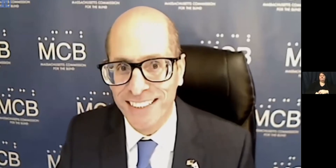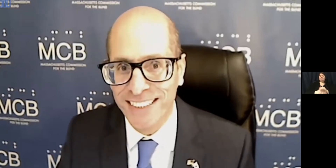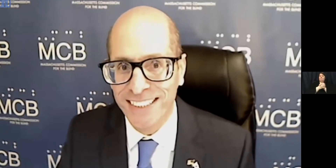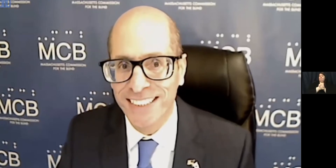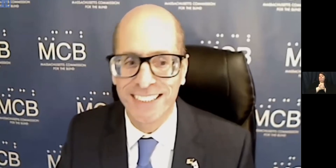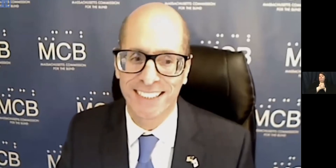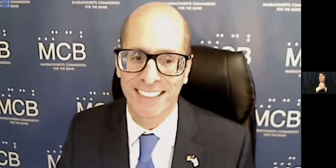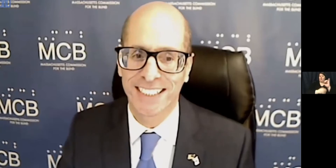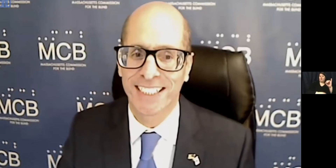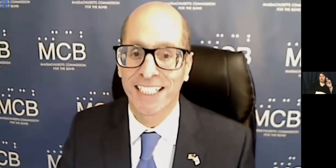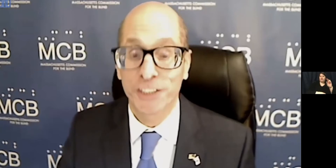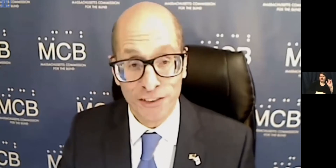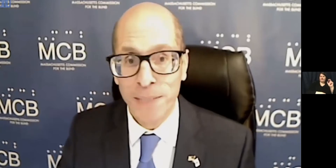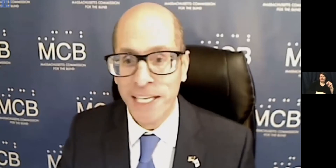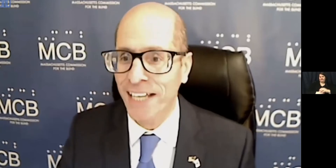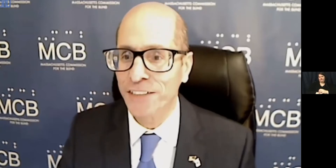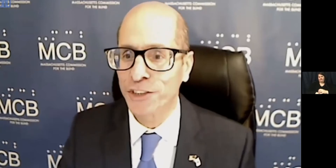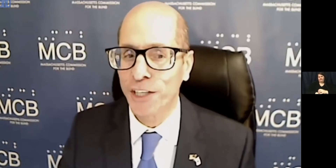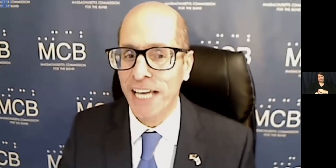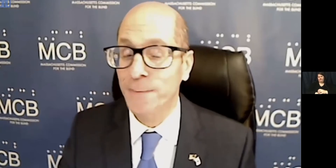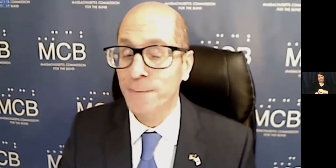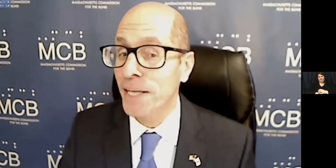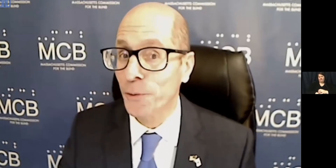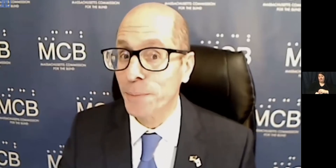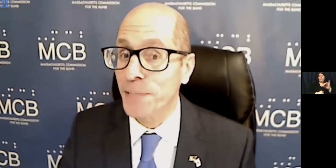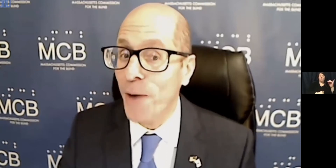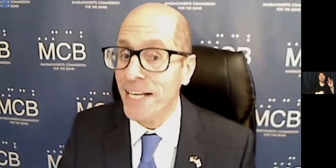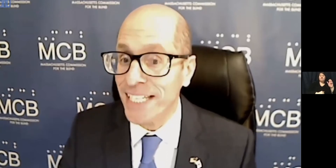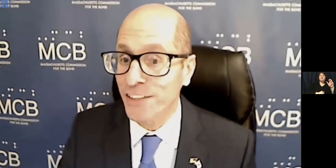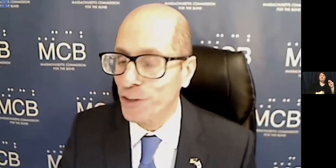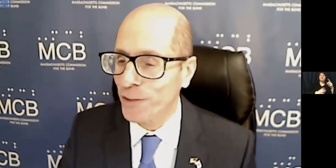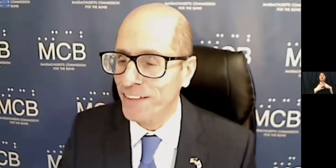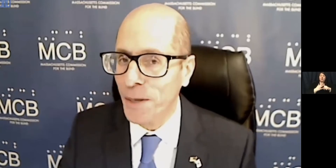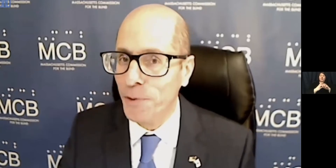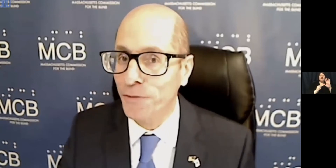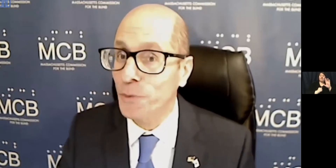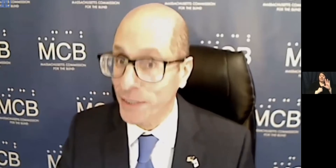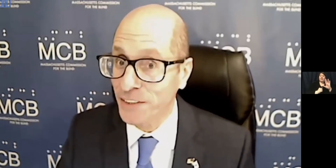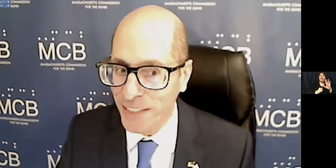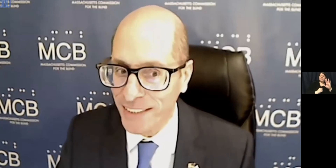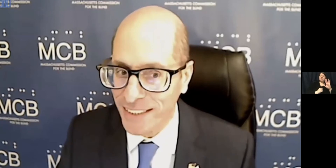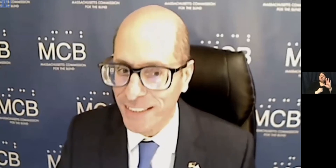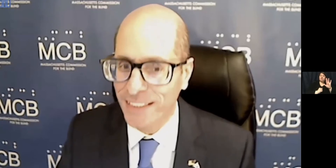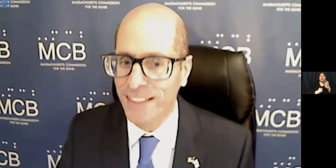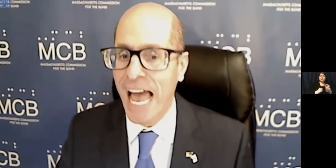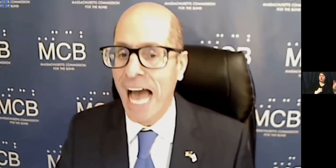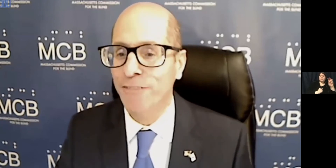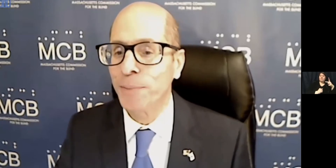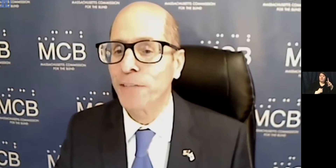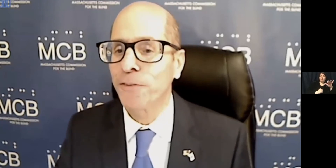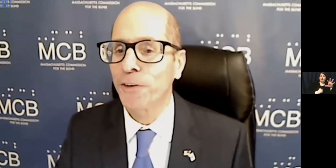Justin. Justin began his journey as a mentor at PYD during the summer of 2020,